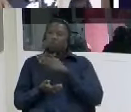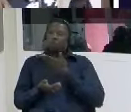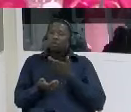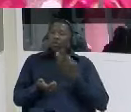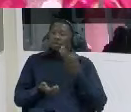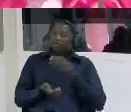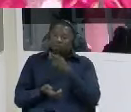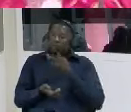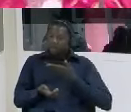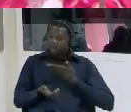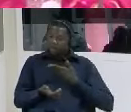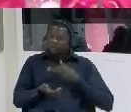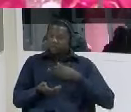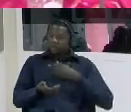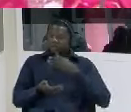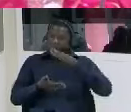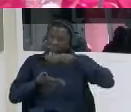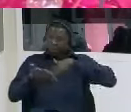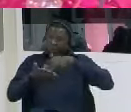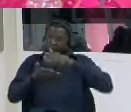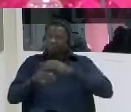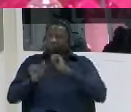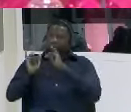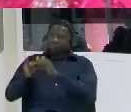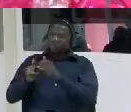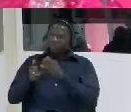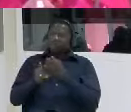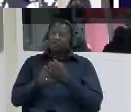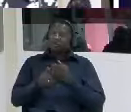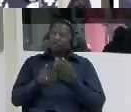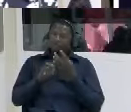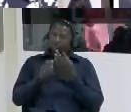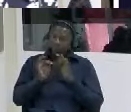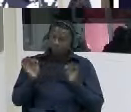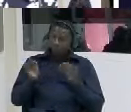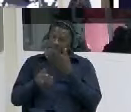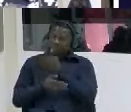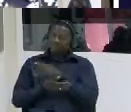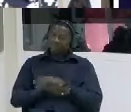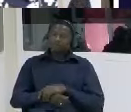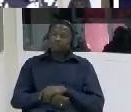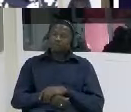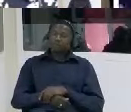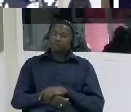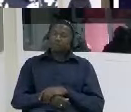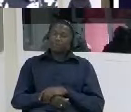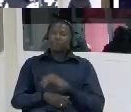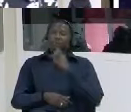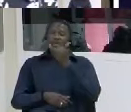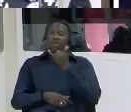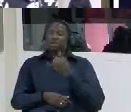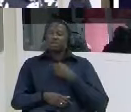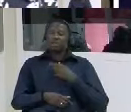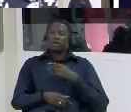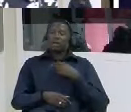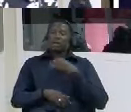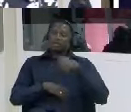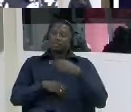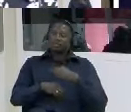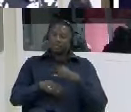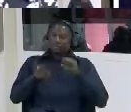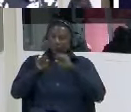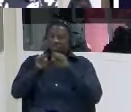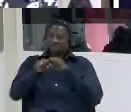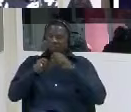actually were granted asylum yes at the end i was granted asylum in senegal i stayed there for